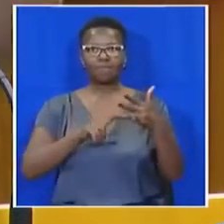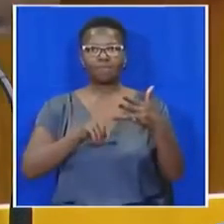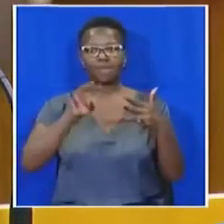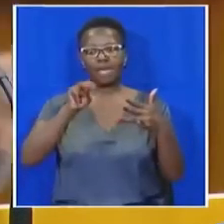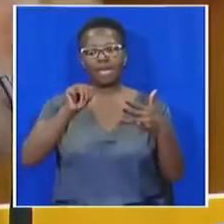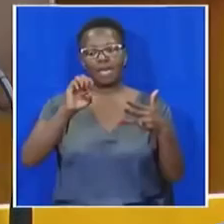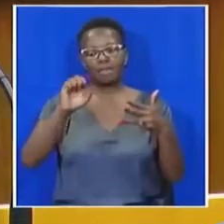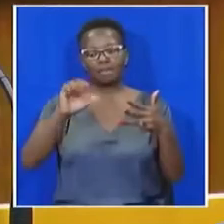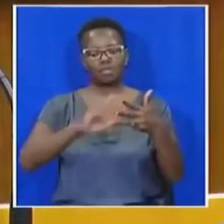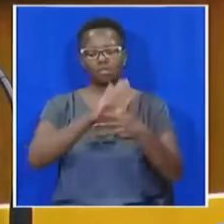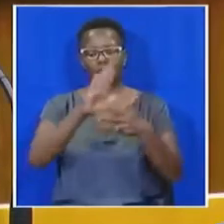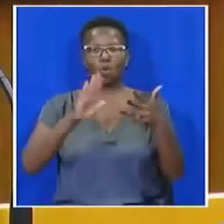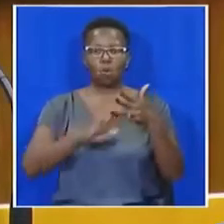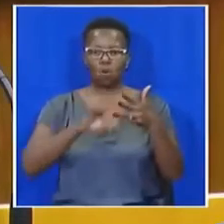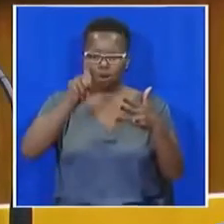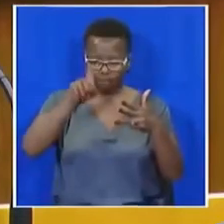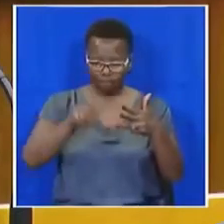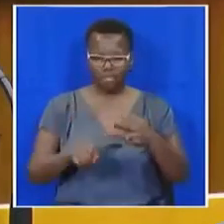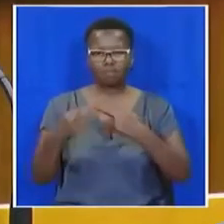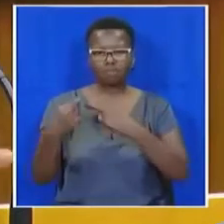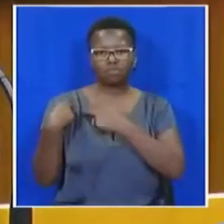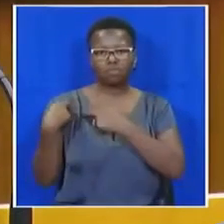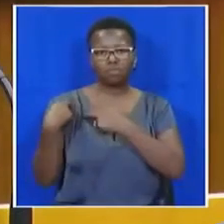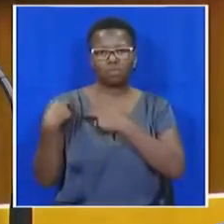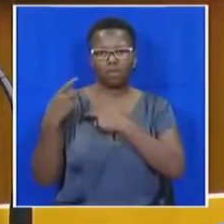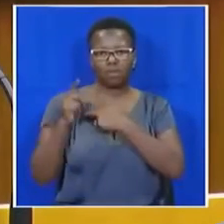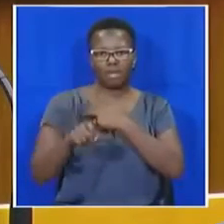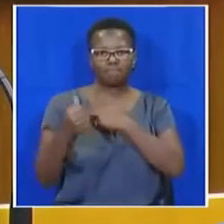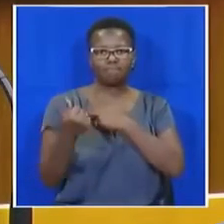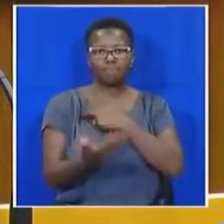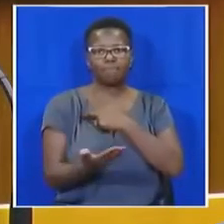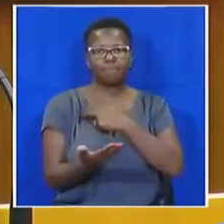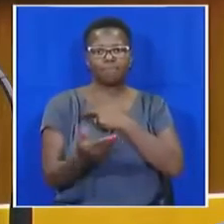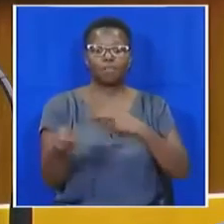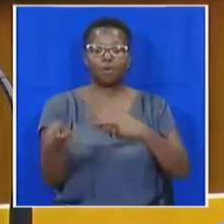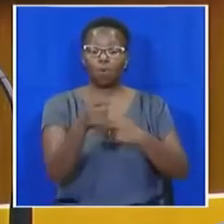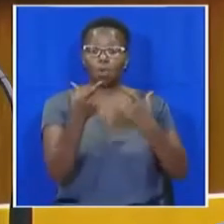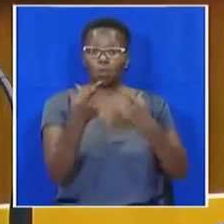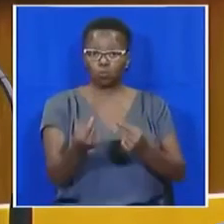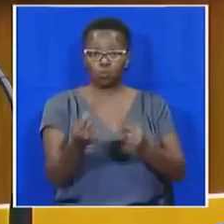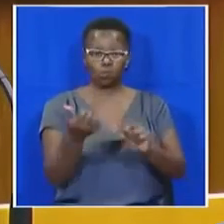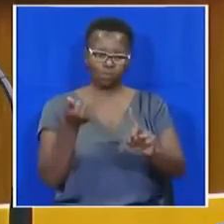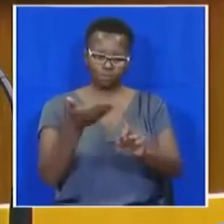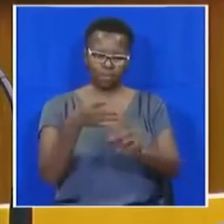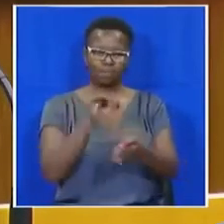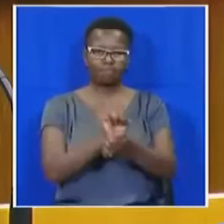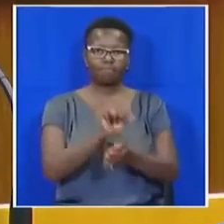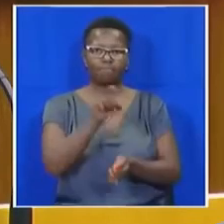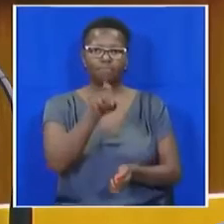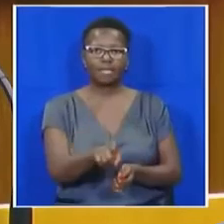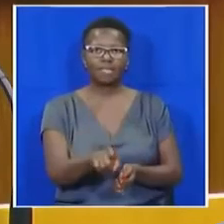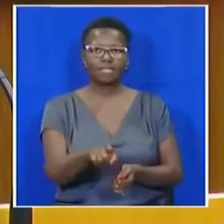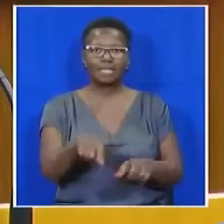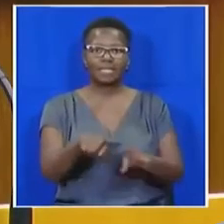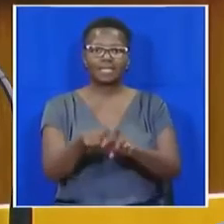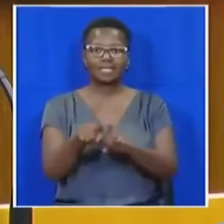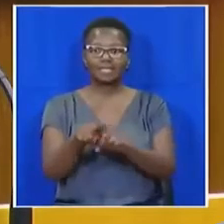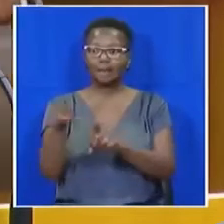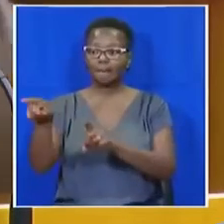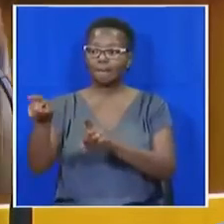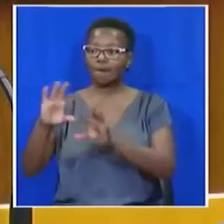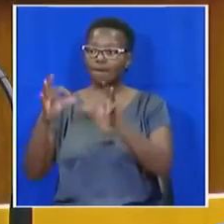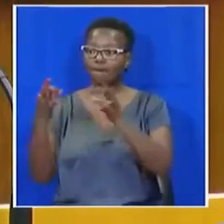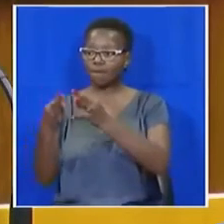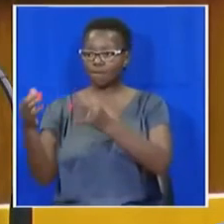all be held accountable, and whoever is responsible must be charged criminally, and civil claims instituted